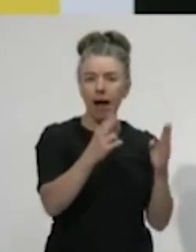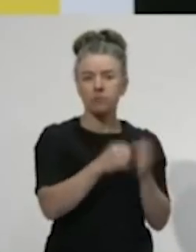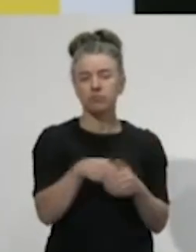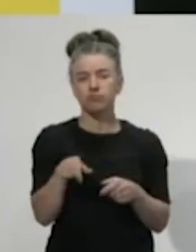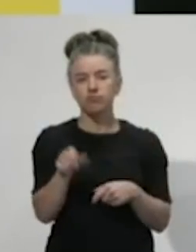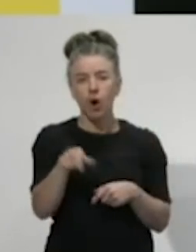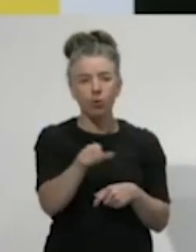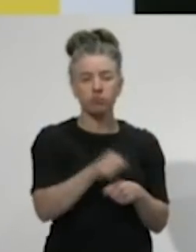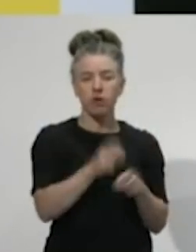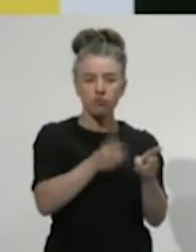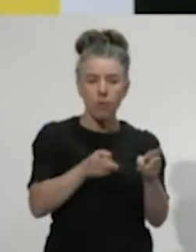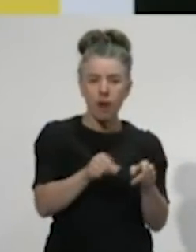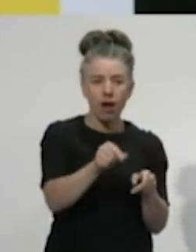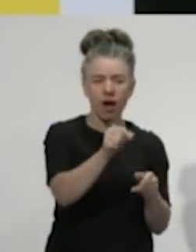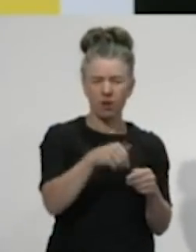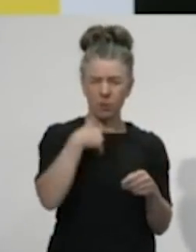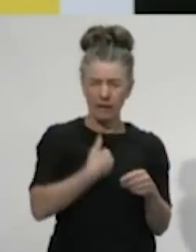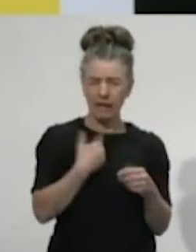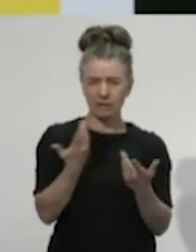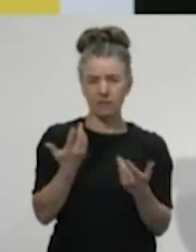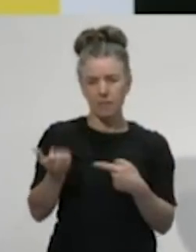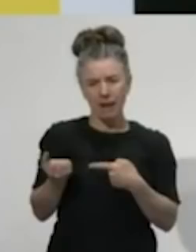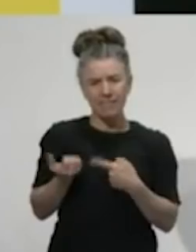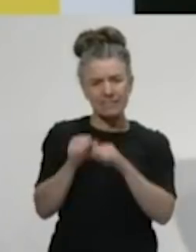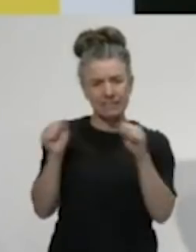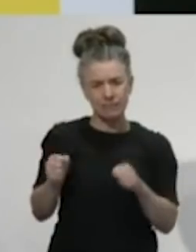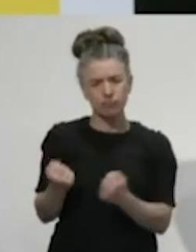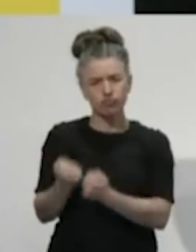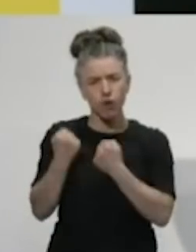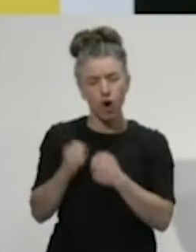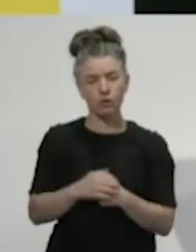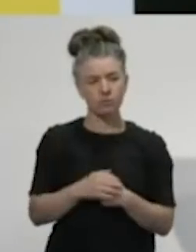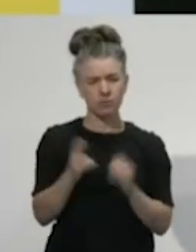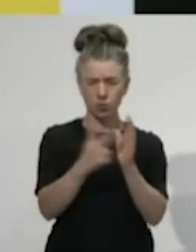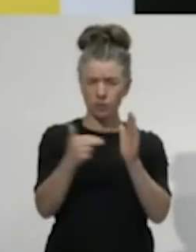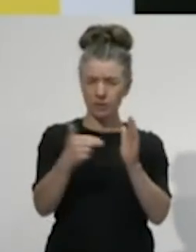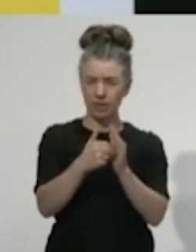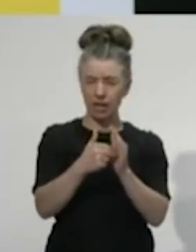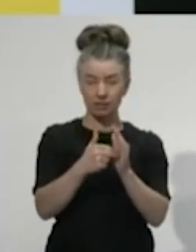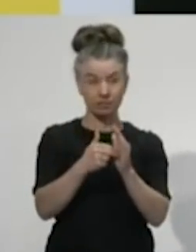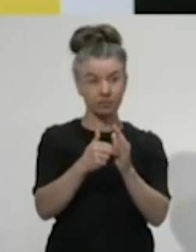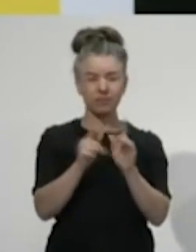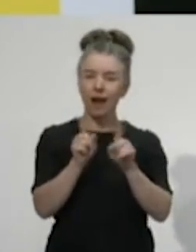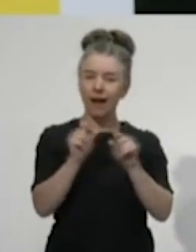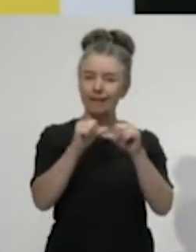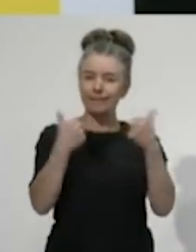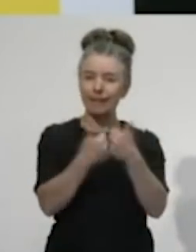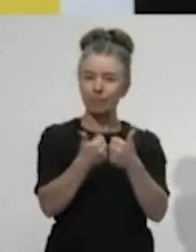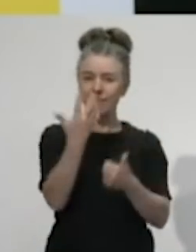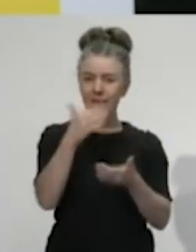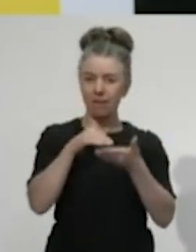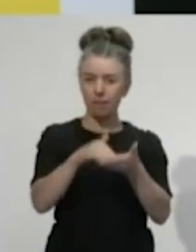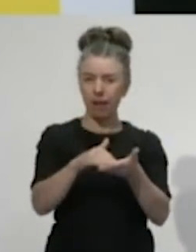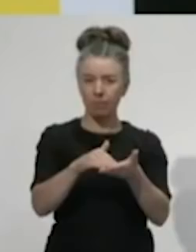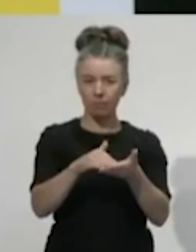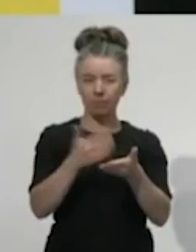and we need our welfare safety net. We will not let our team of 5 million fall when the times get tough. Instead,